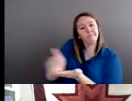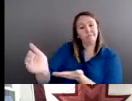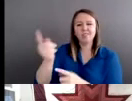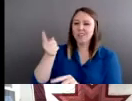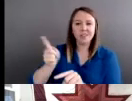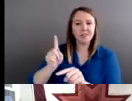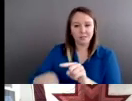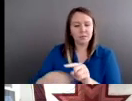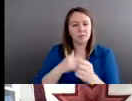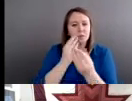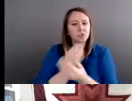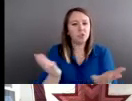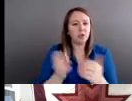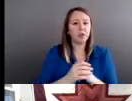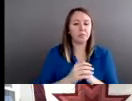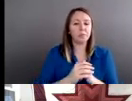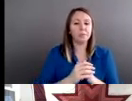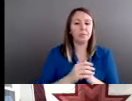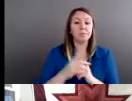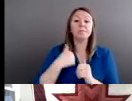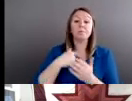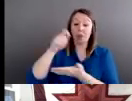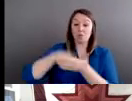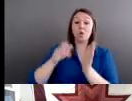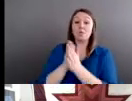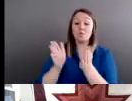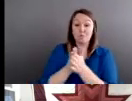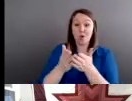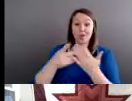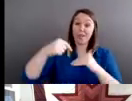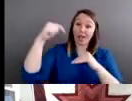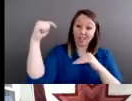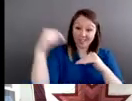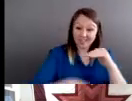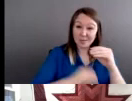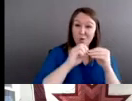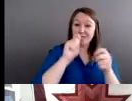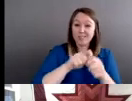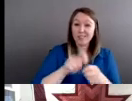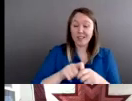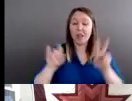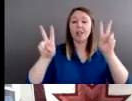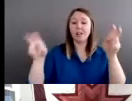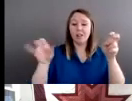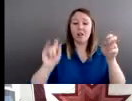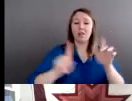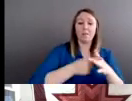I did write a book called The Beginning and End of Rape, which goes into a lot more detail about all of the issues I've been discussing.